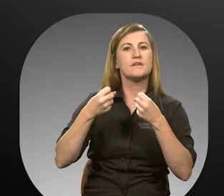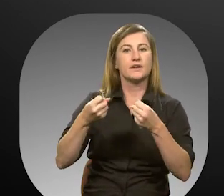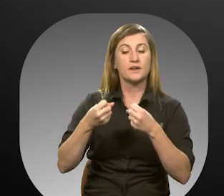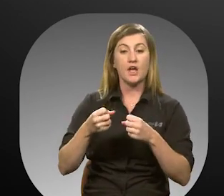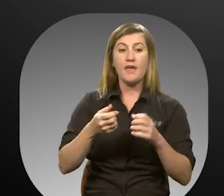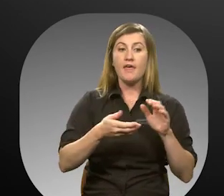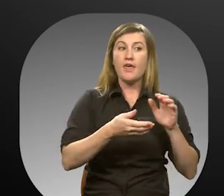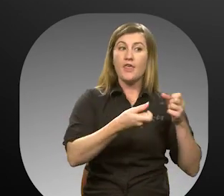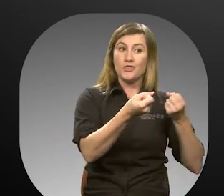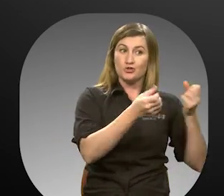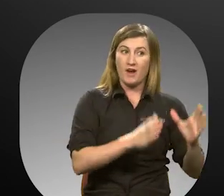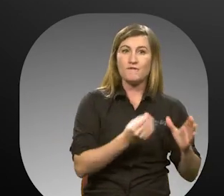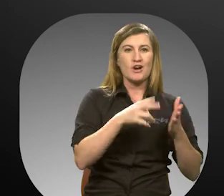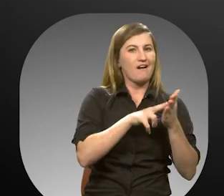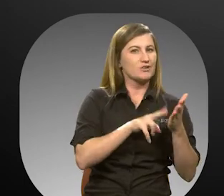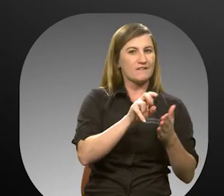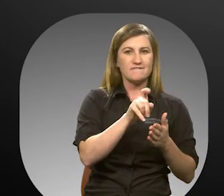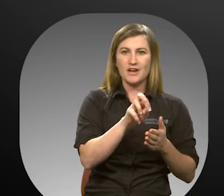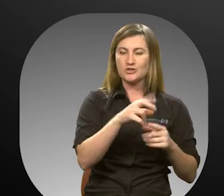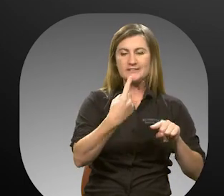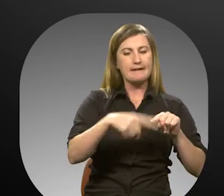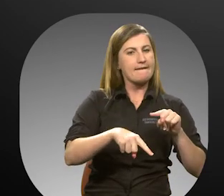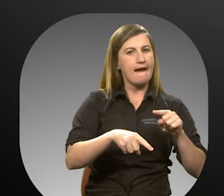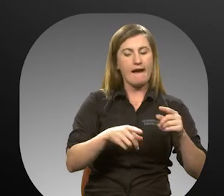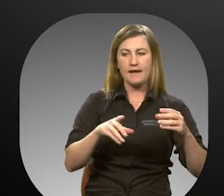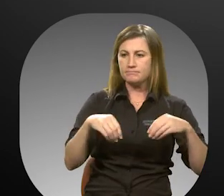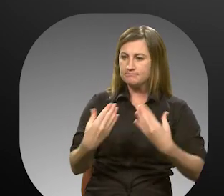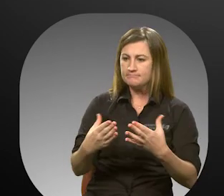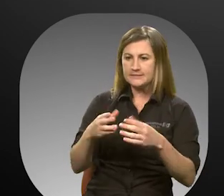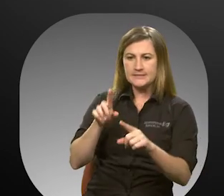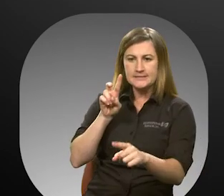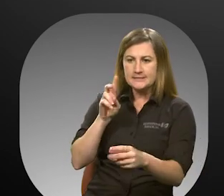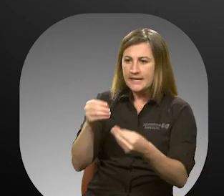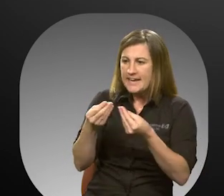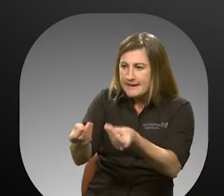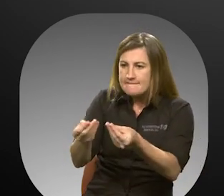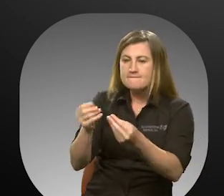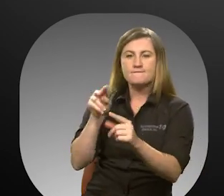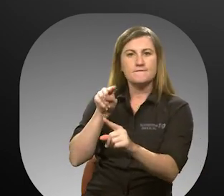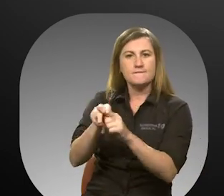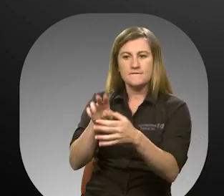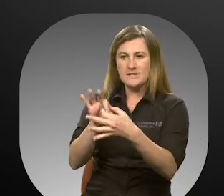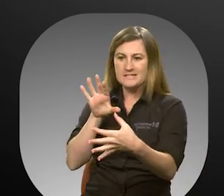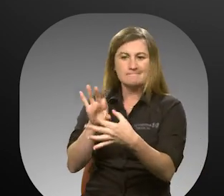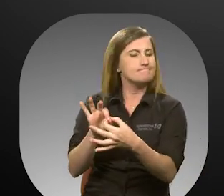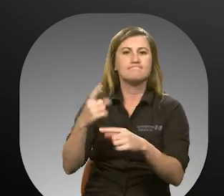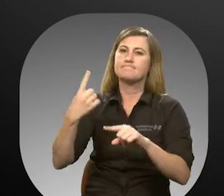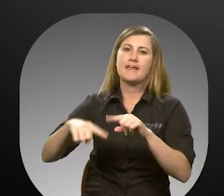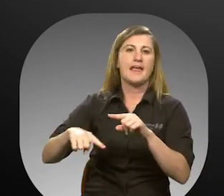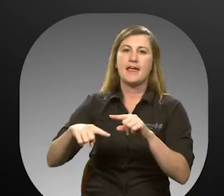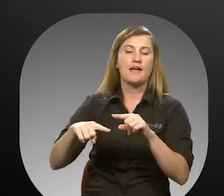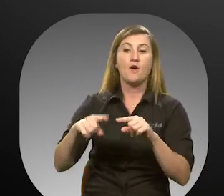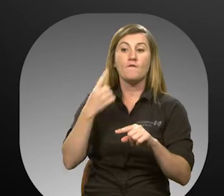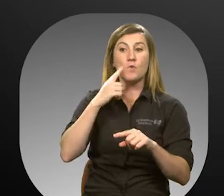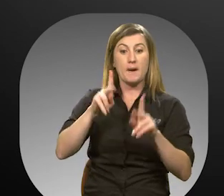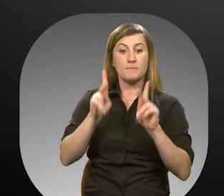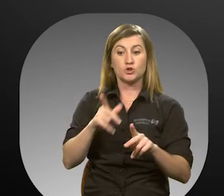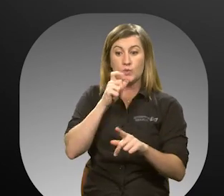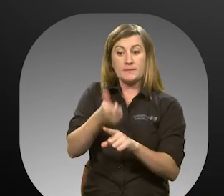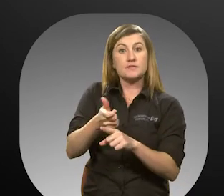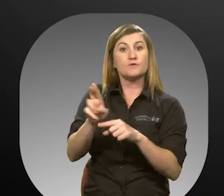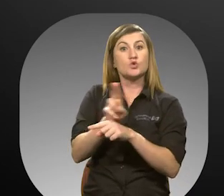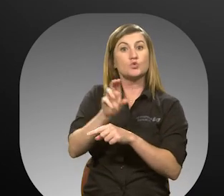Votran operators and contracted vendors are not permitted to supply, connect, or disconnect oxygen. For passengers that use